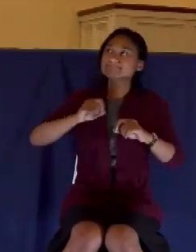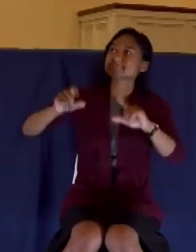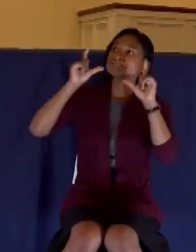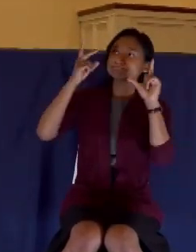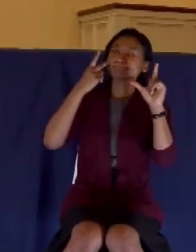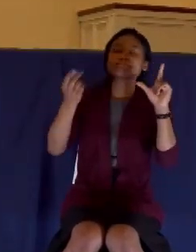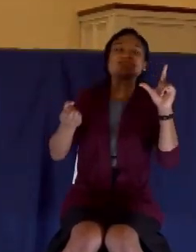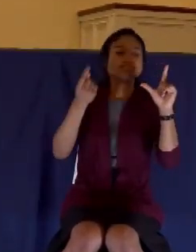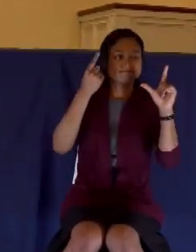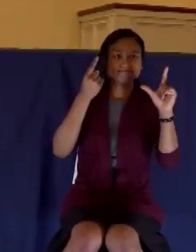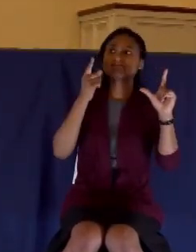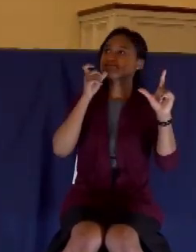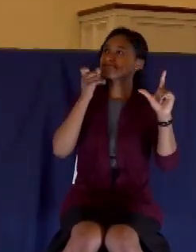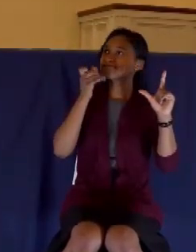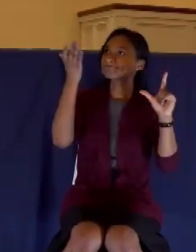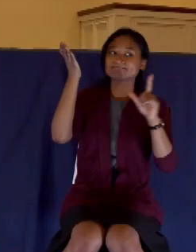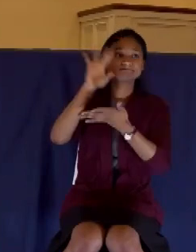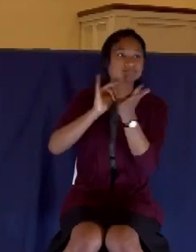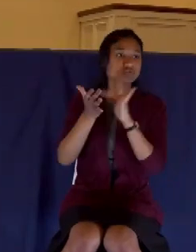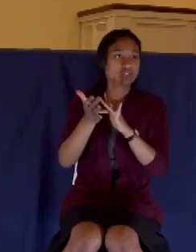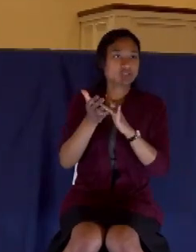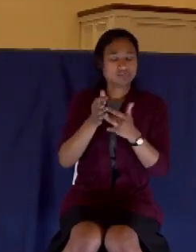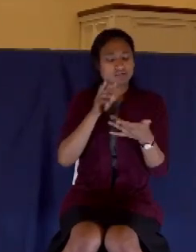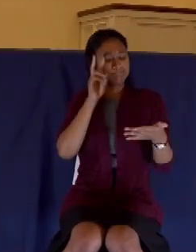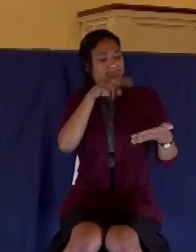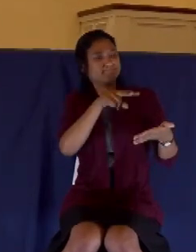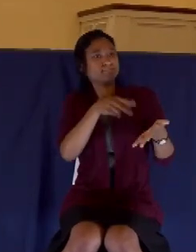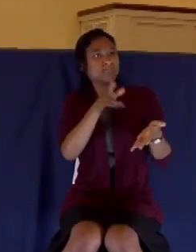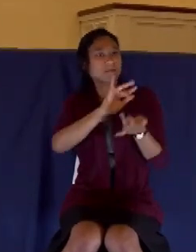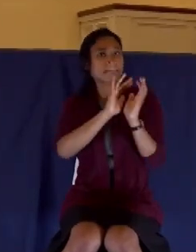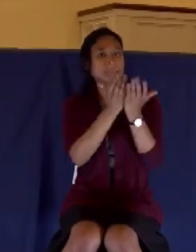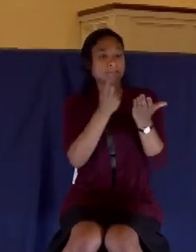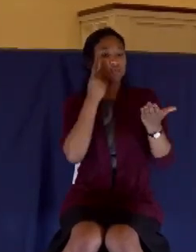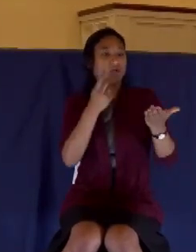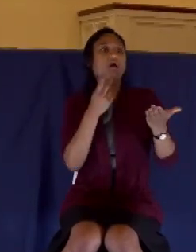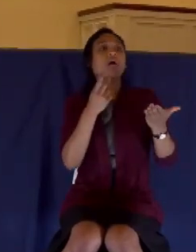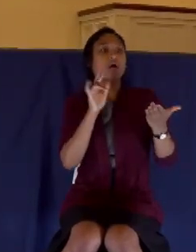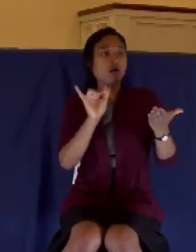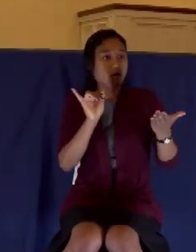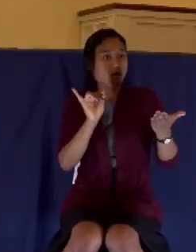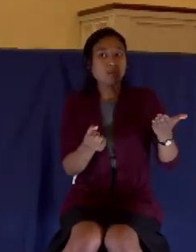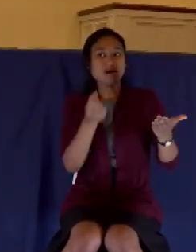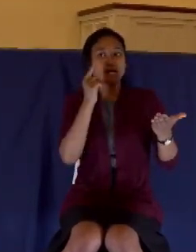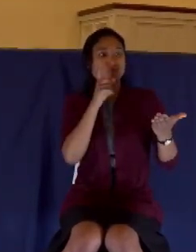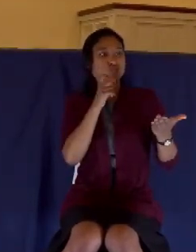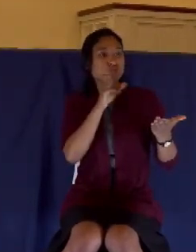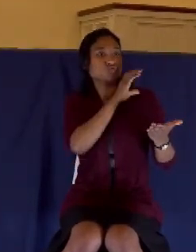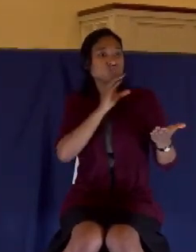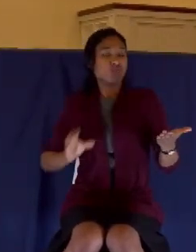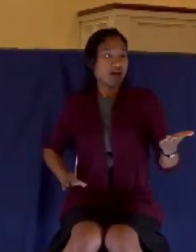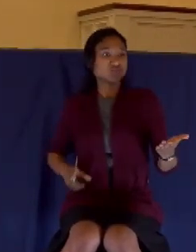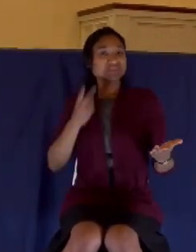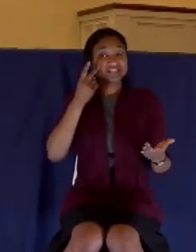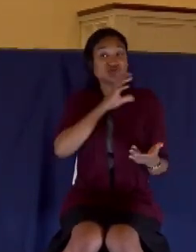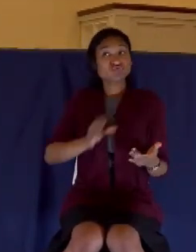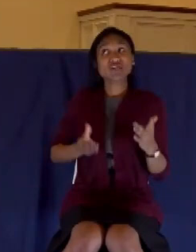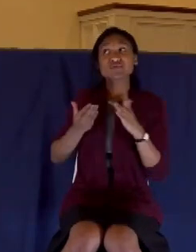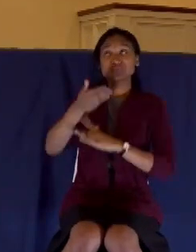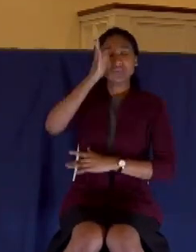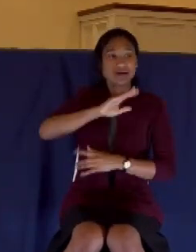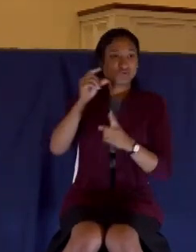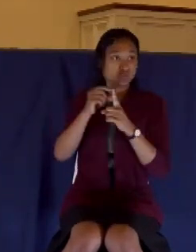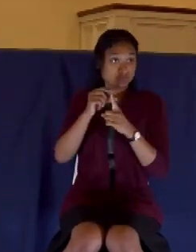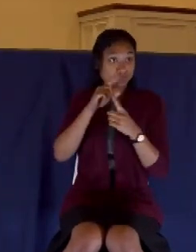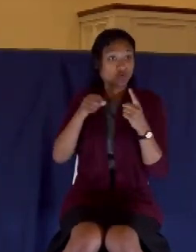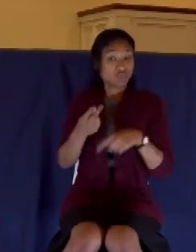see Jesus through the pages of Scripture. This is how we see Christ, the glory of Christ, through the word of God. And having seen Christ, they